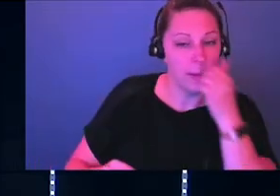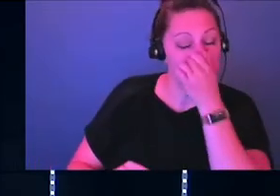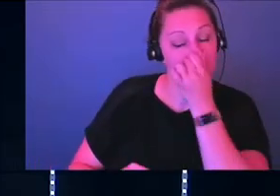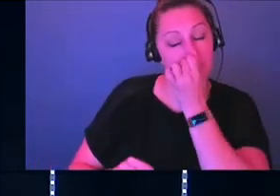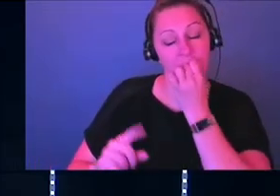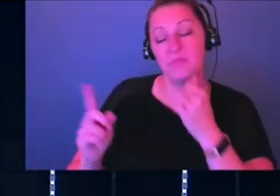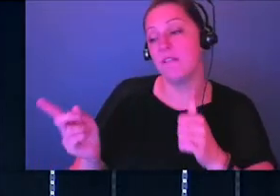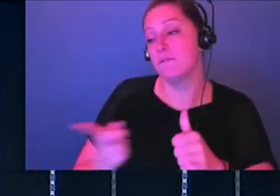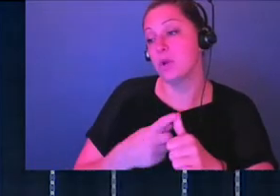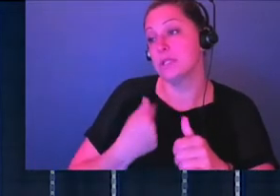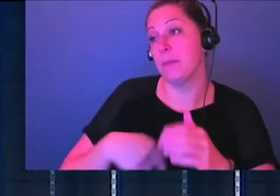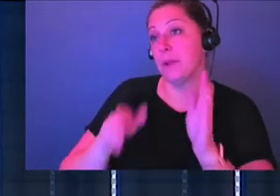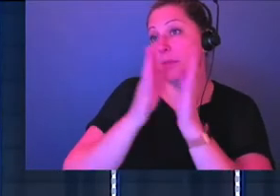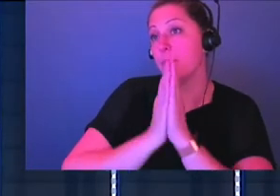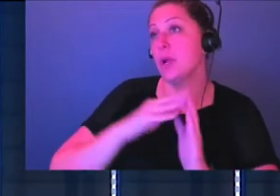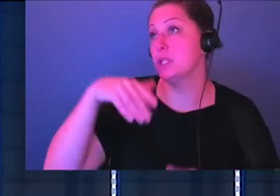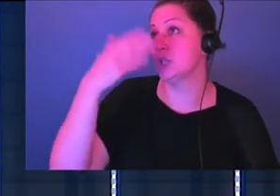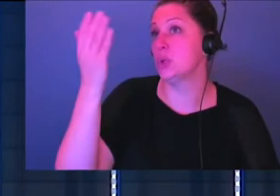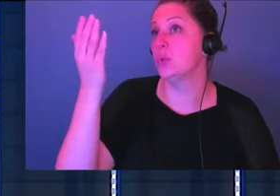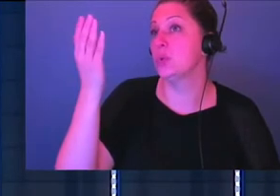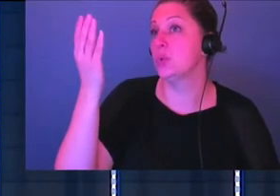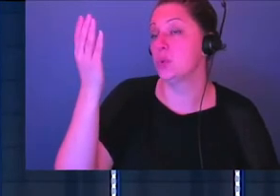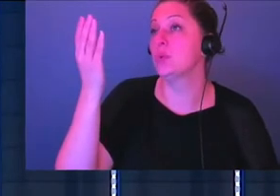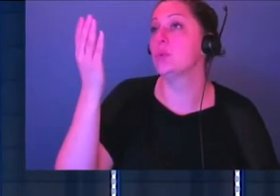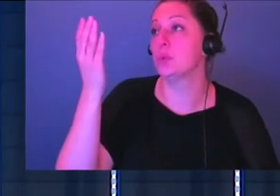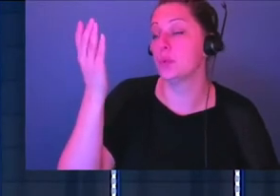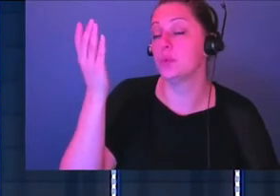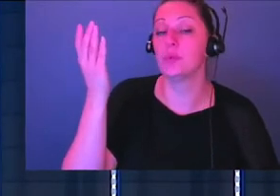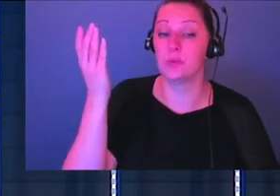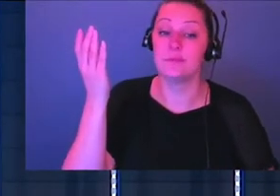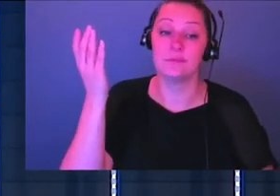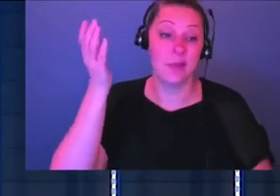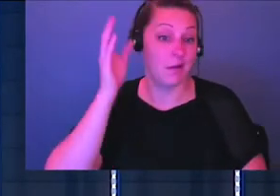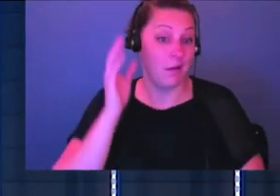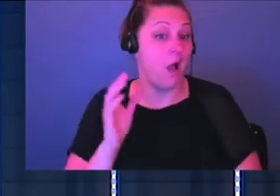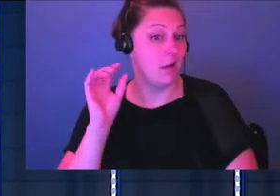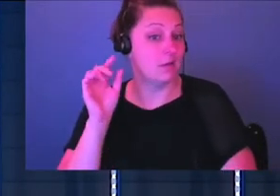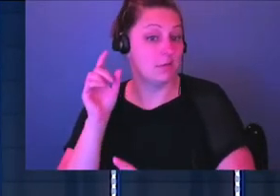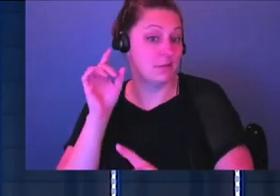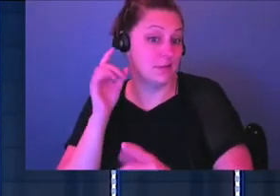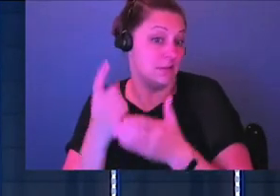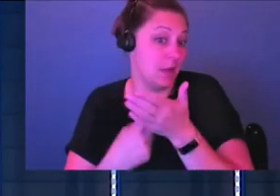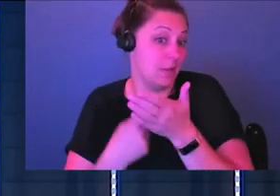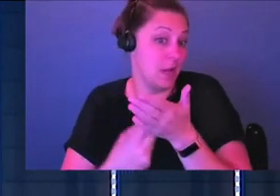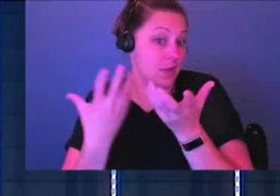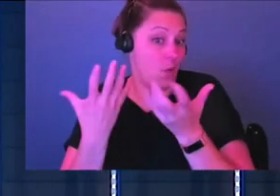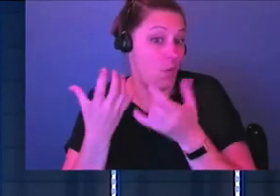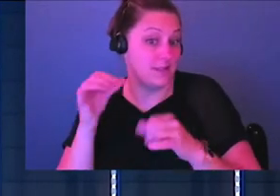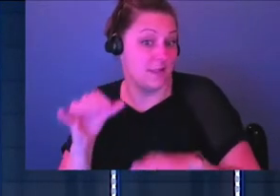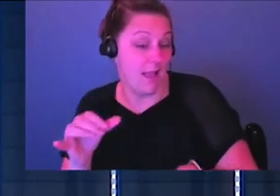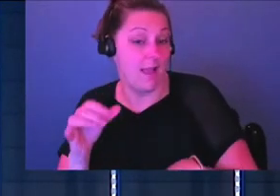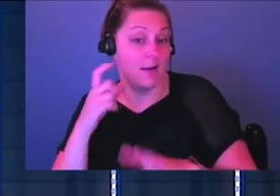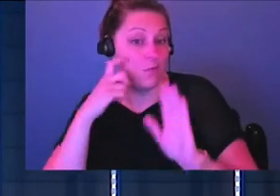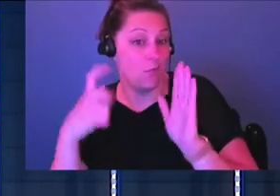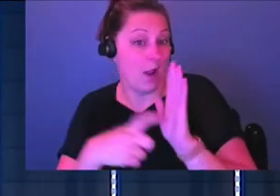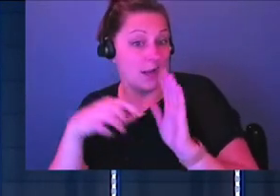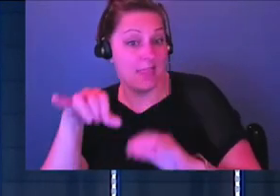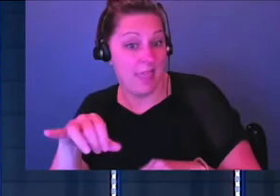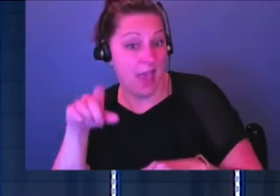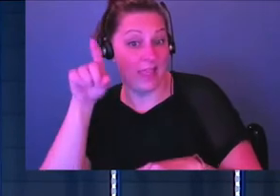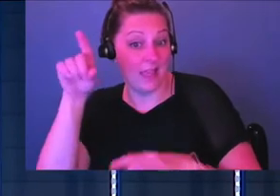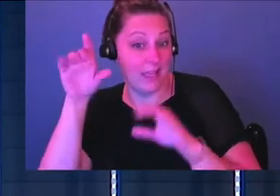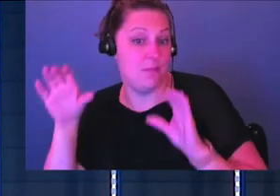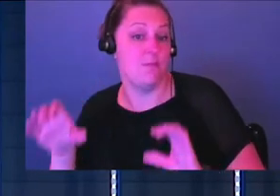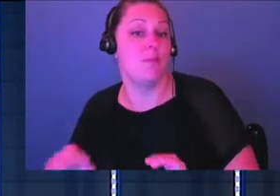praise you. And sometimes that's what he wants. Sometimes that's what he wants us to see and recognize so that he can move. And that when he